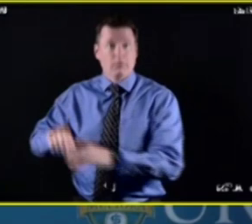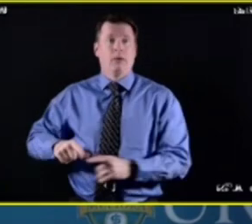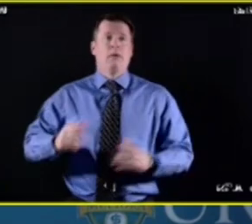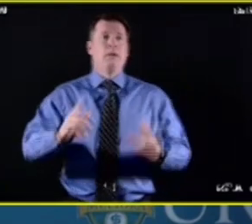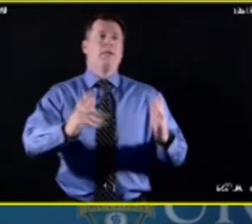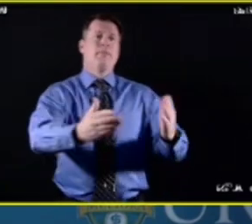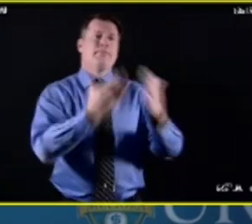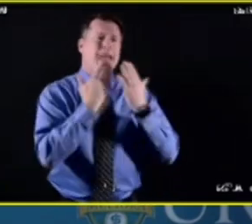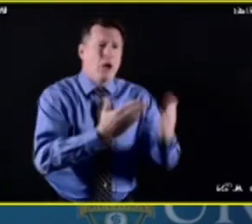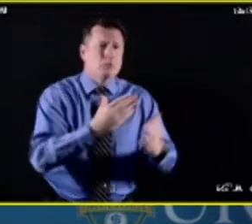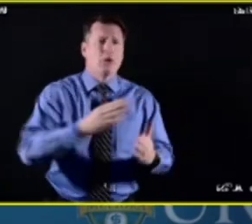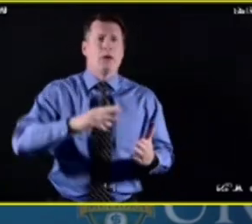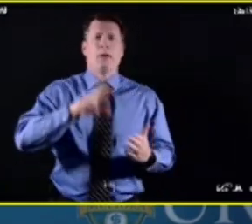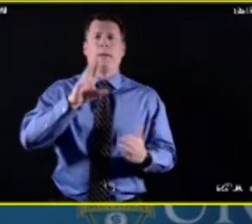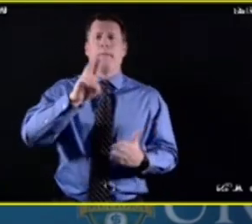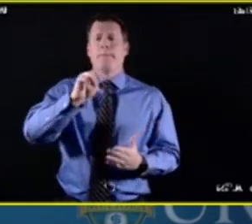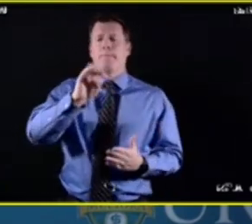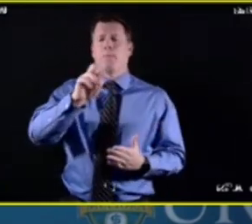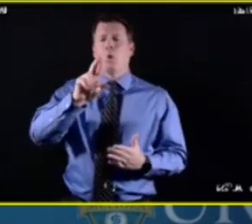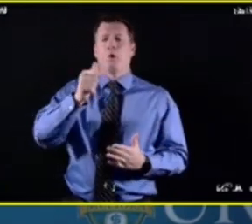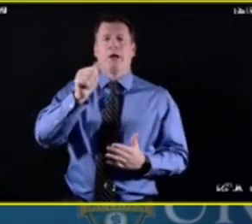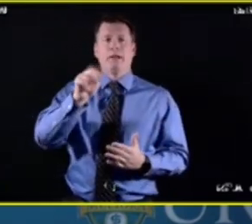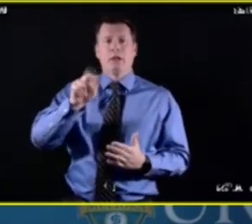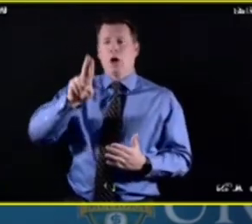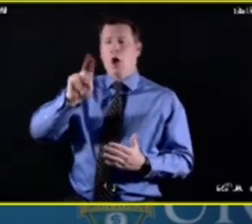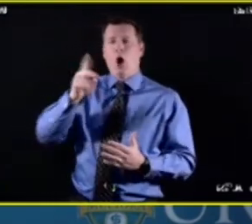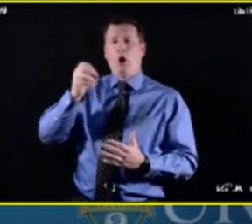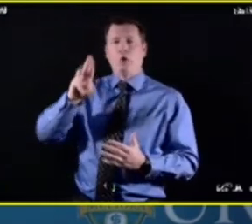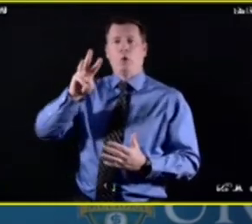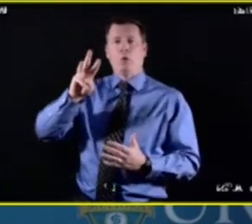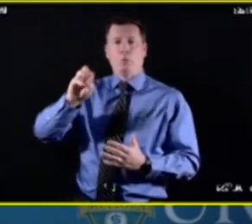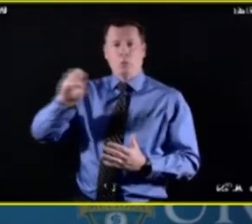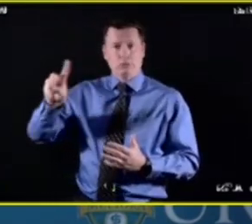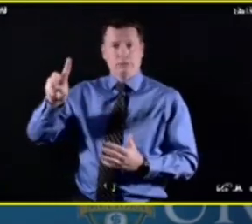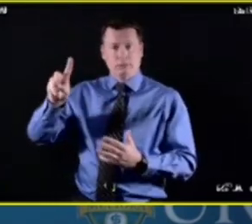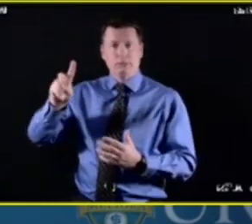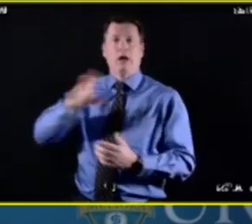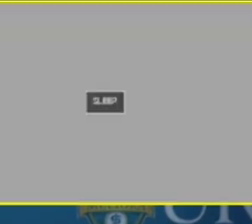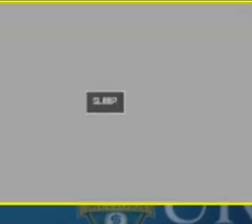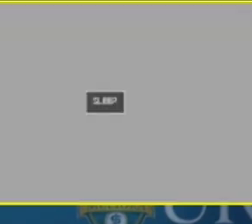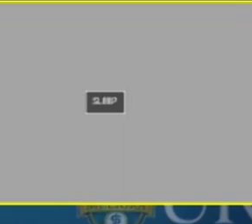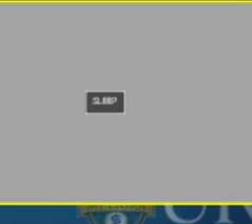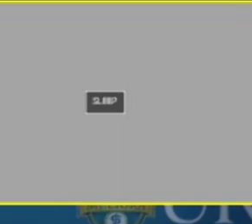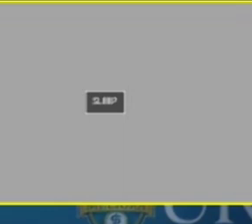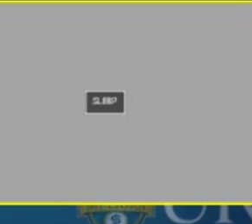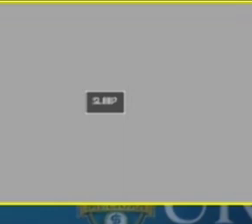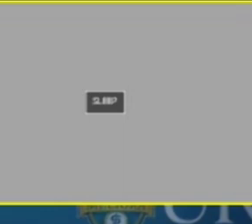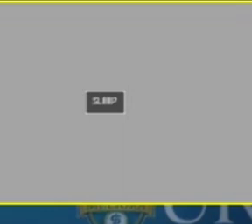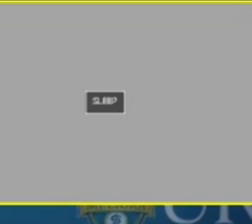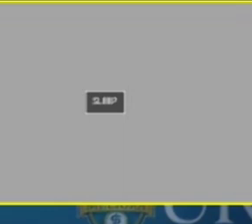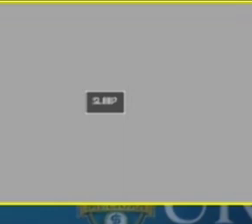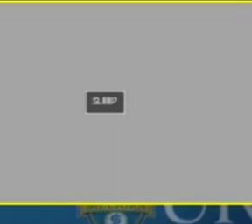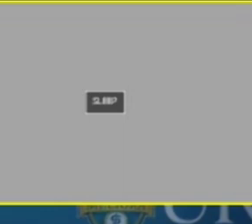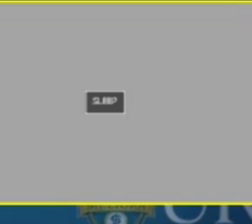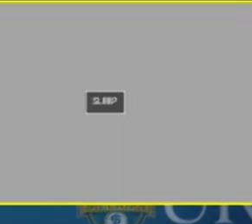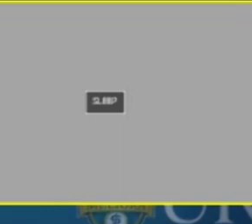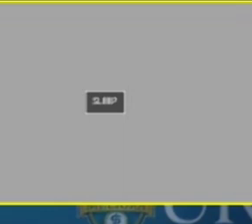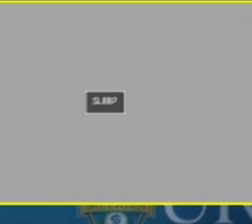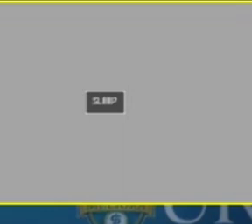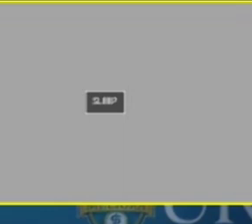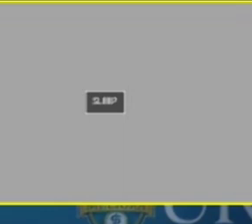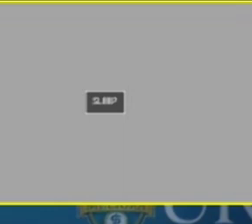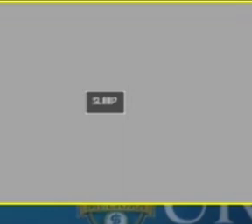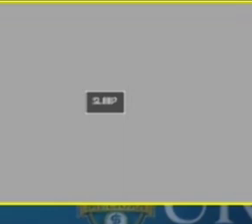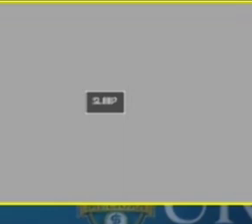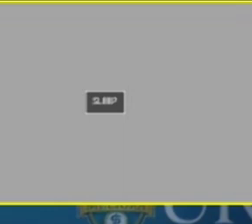our ASL interpreters, for making today's live conversation accessible to the deaf community. And Dr. Conwell, do you want to frame the